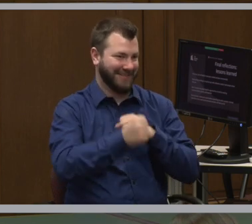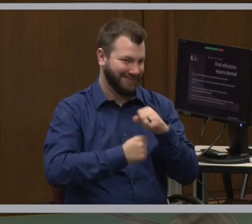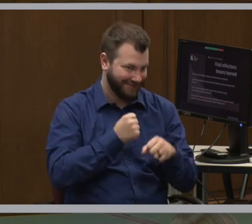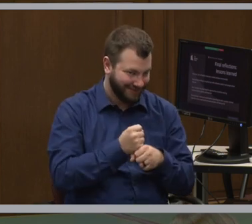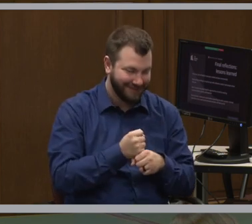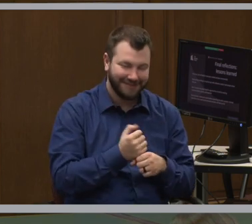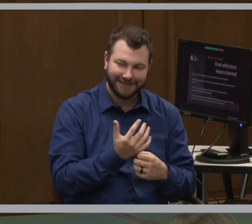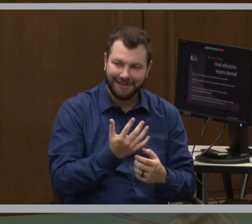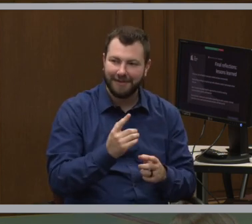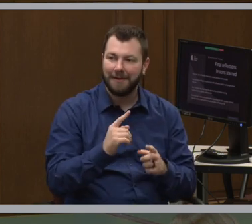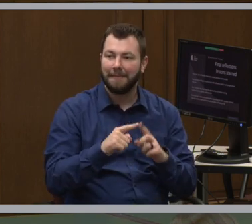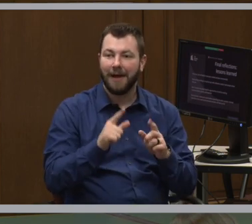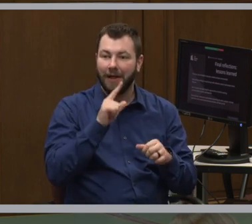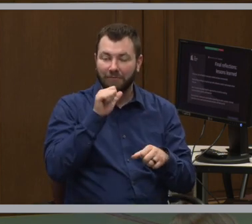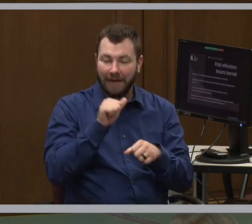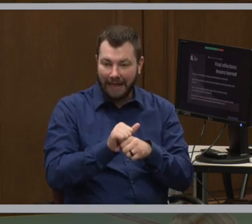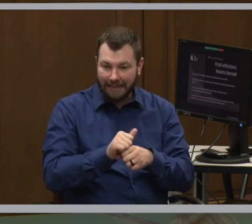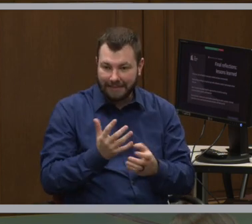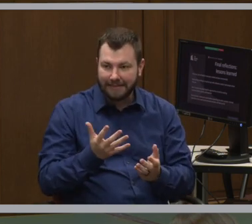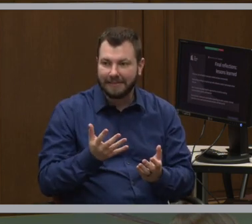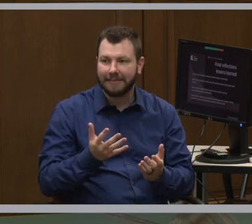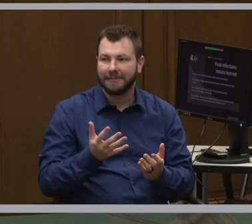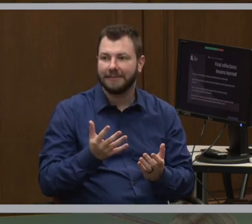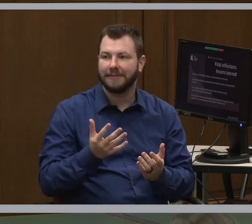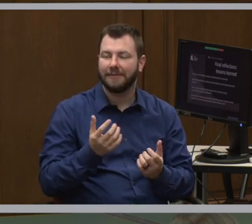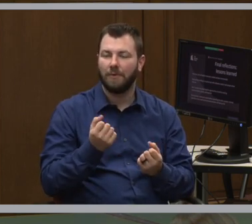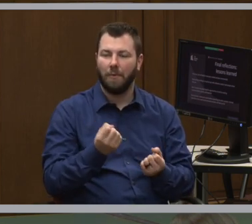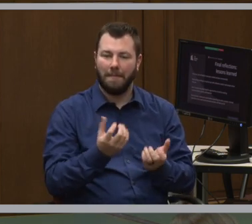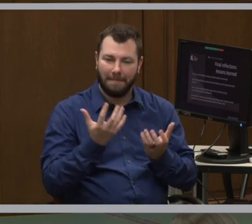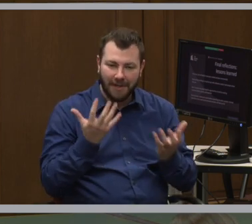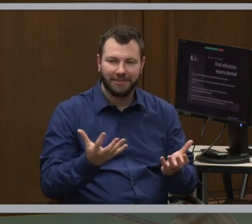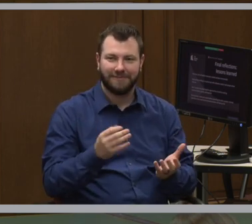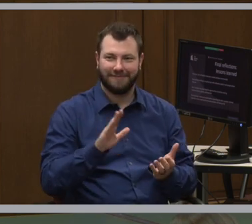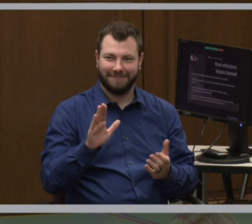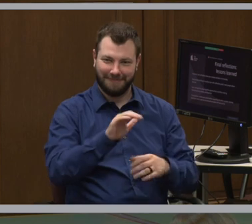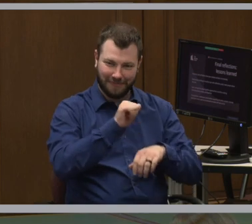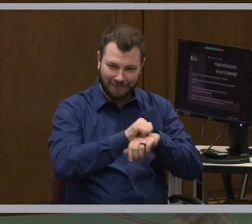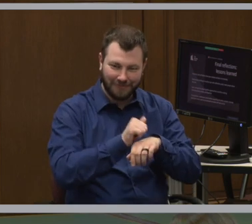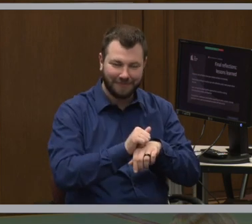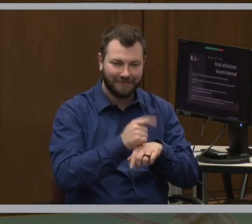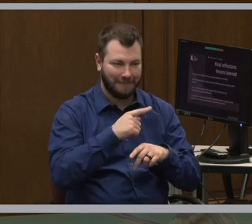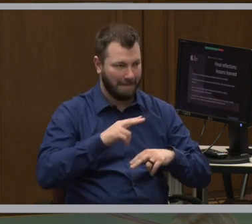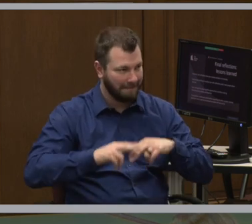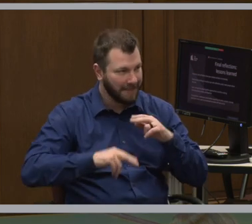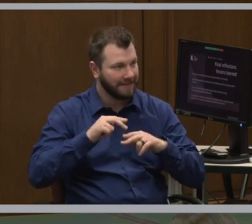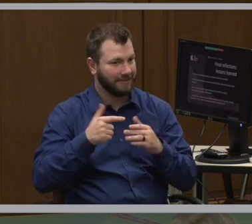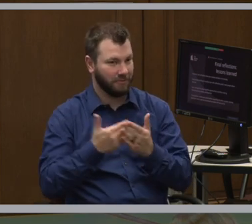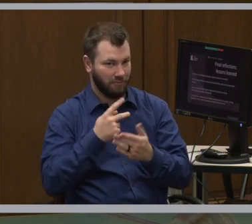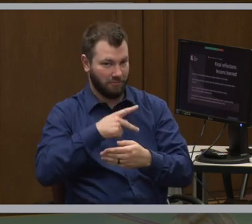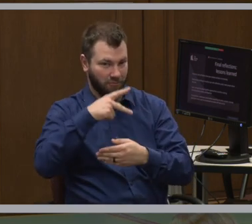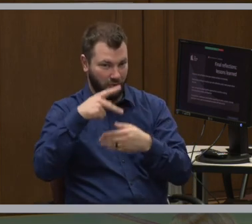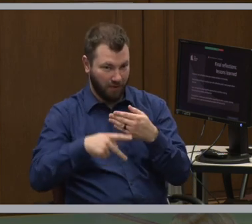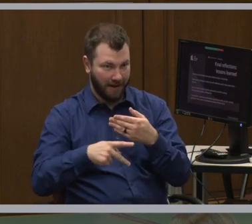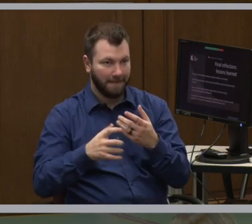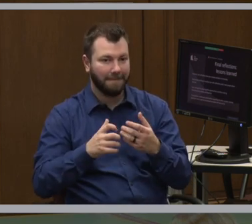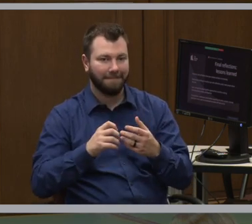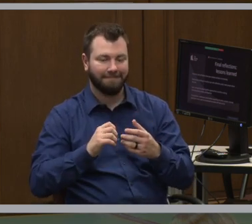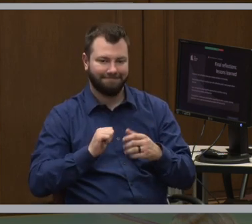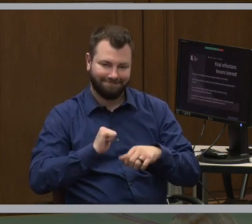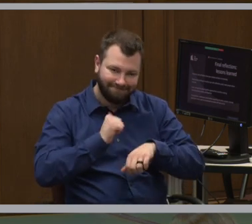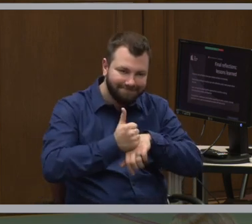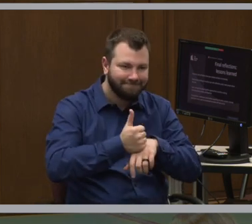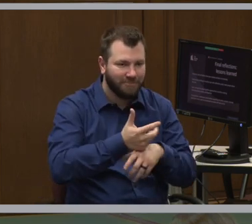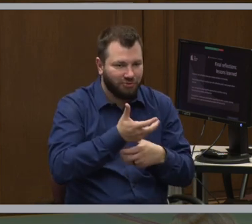But the reality is, you know, so much of what you're doing when you're building a new program is building trust and faith